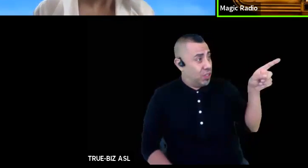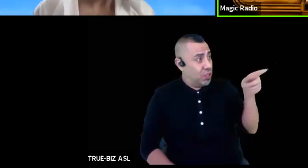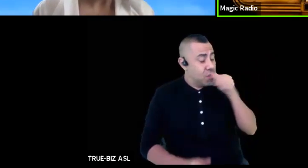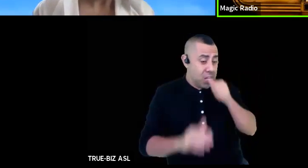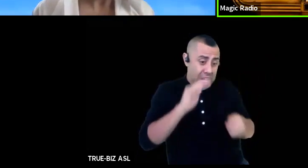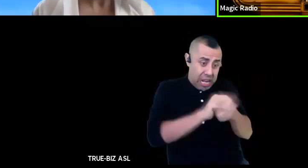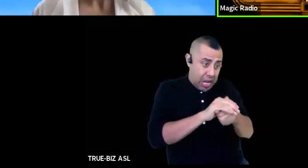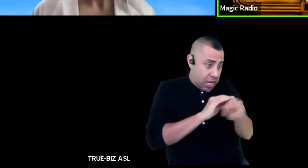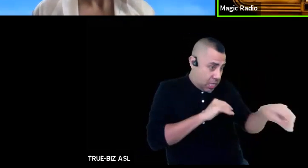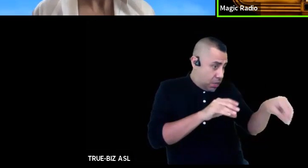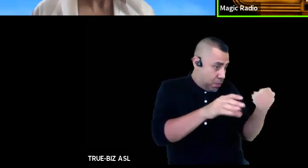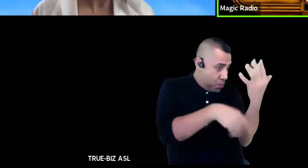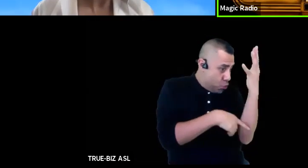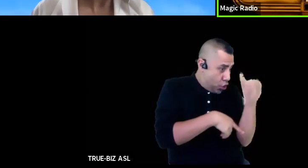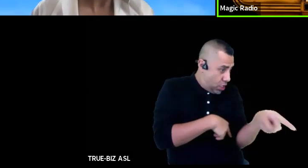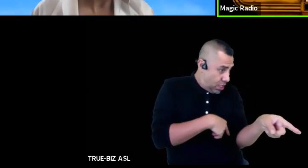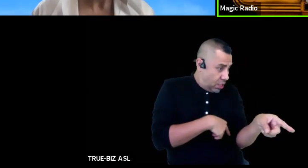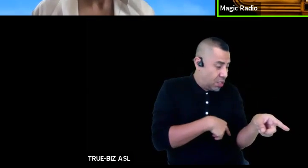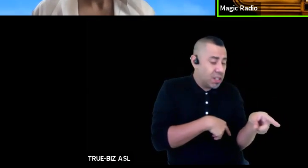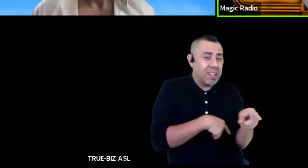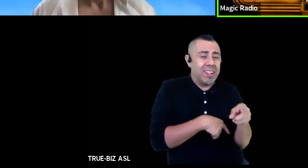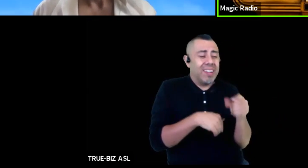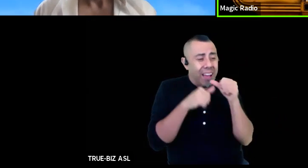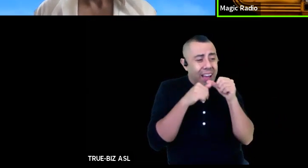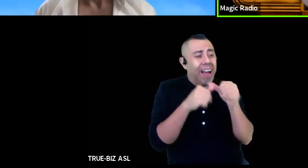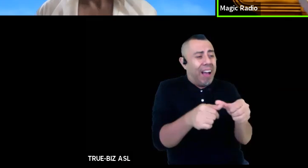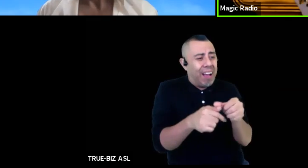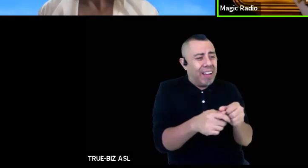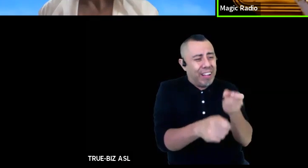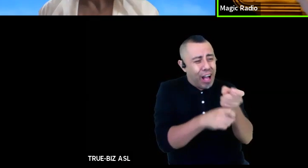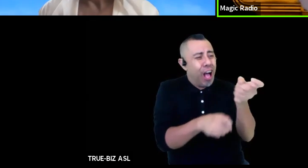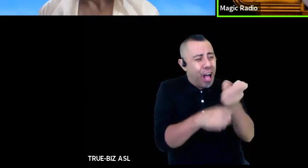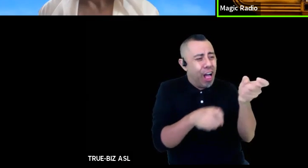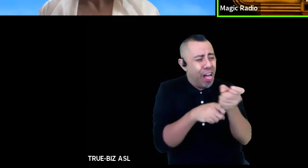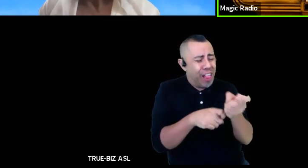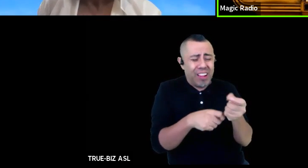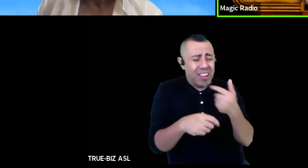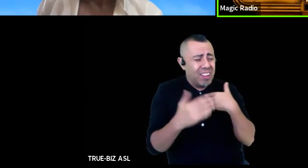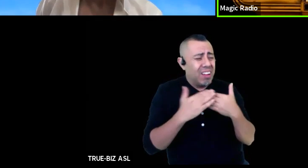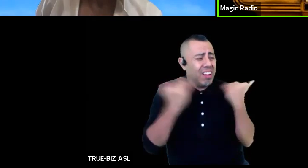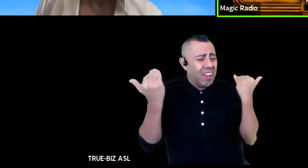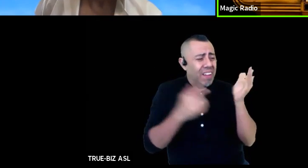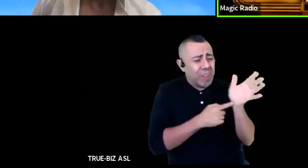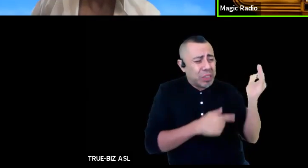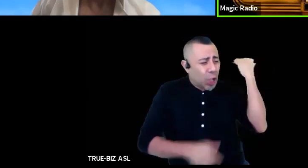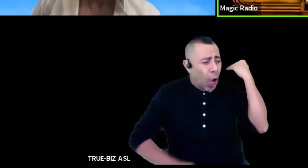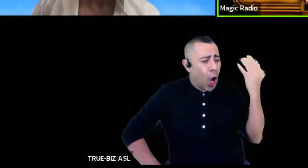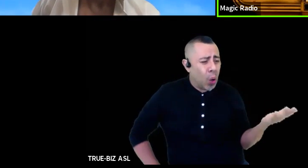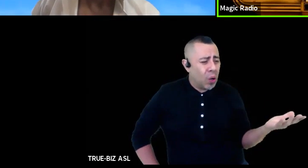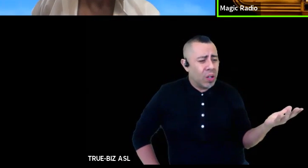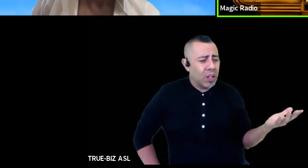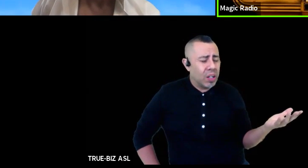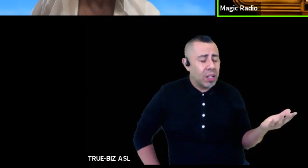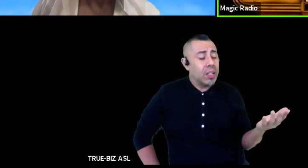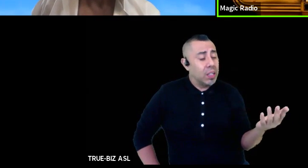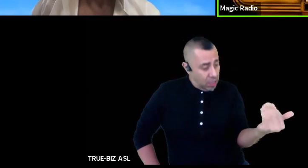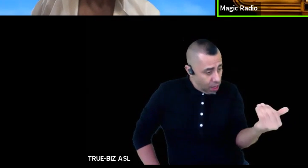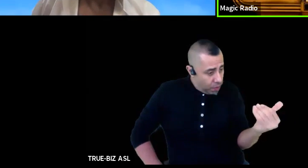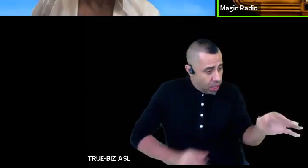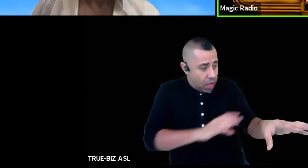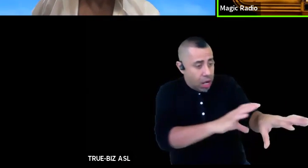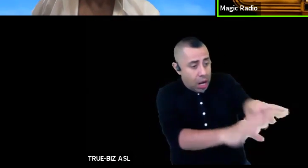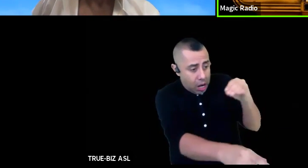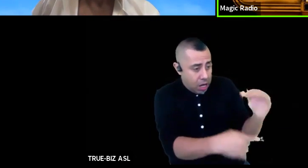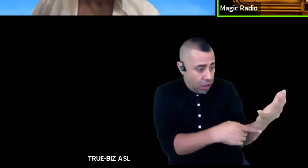that you can continue the stupid little joke that died five minutes ago now why don't you come out and join me?